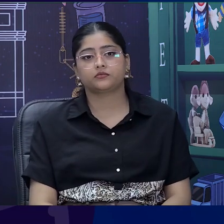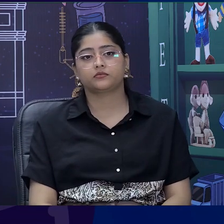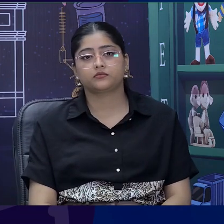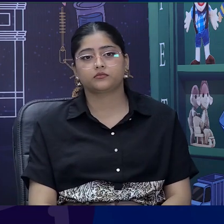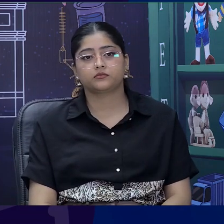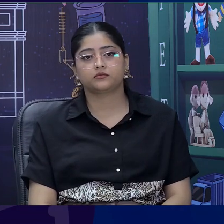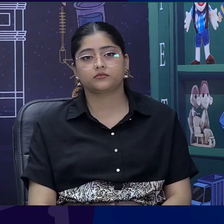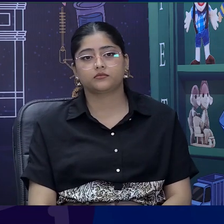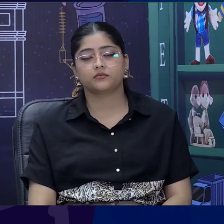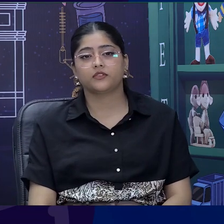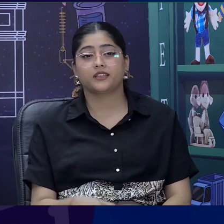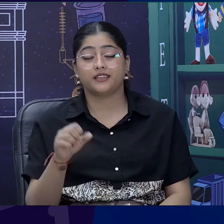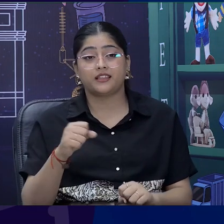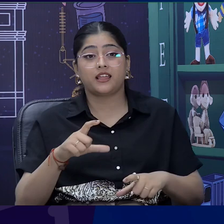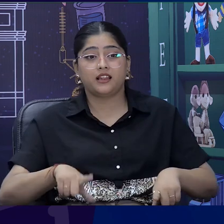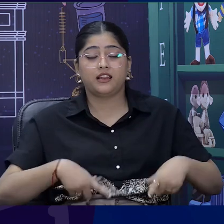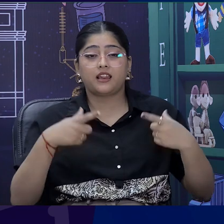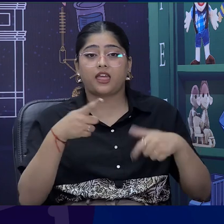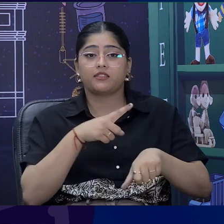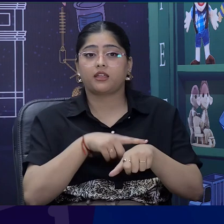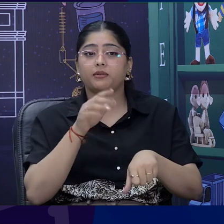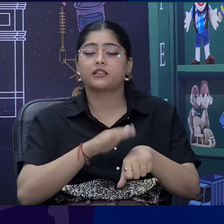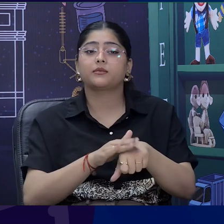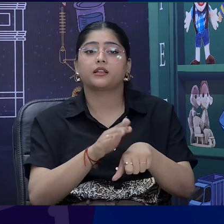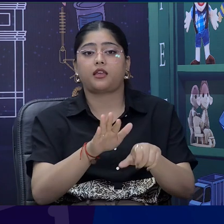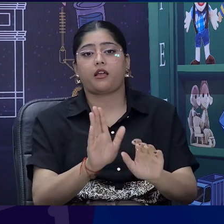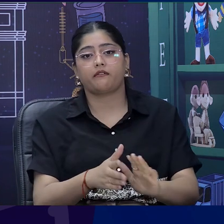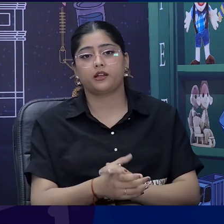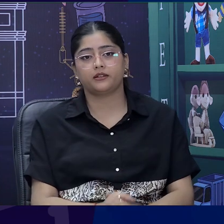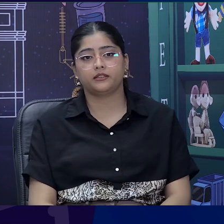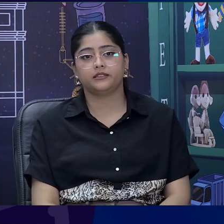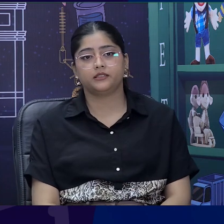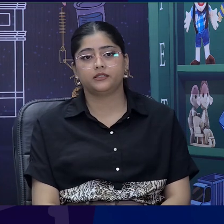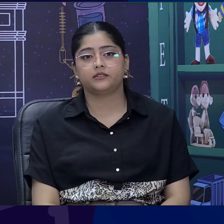it is a lifetime experience. They will remember it. Yes.